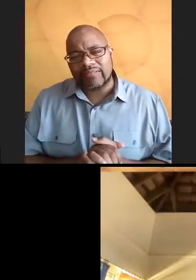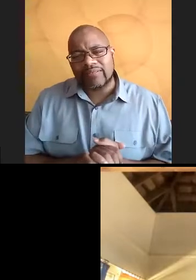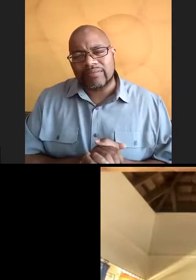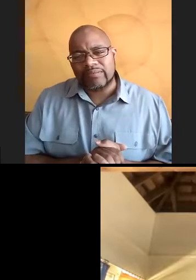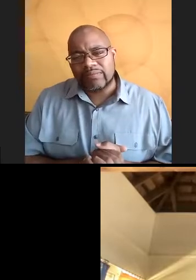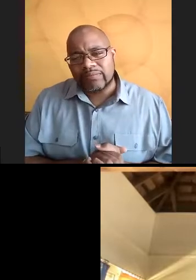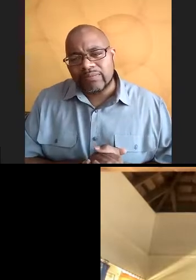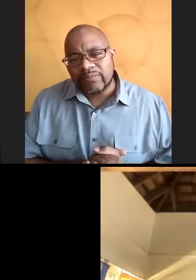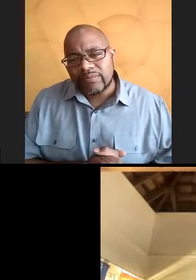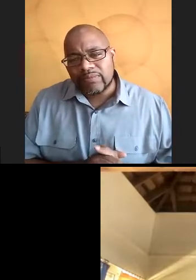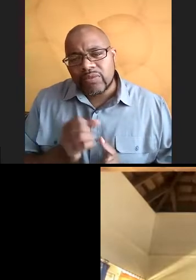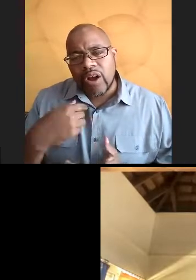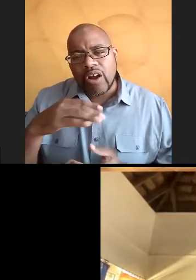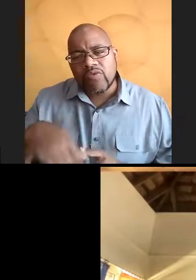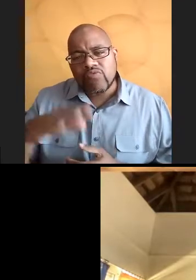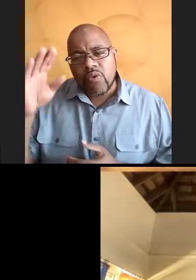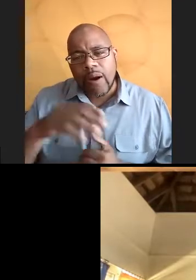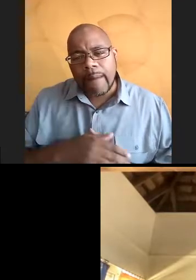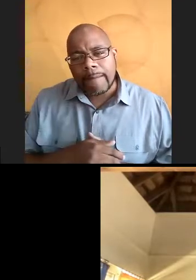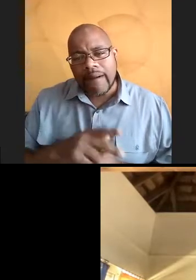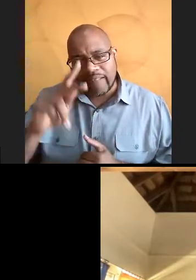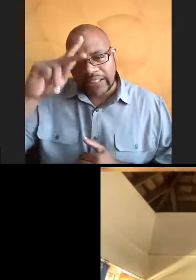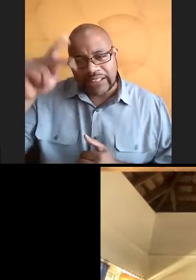So I grew up in Philadelphia.